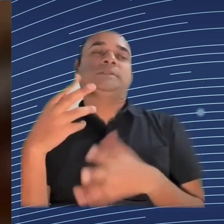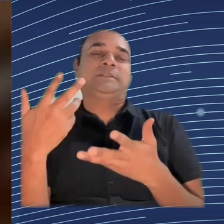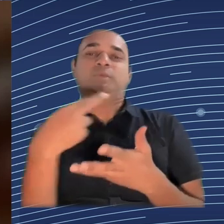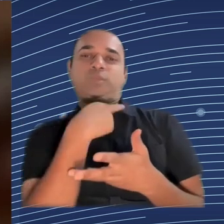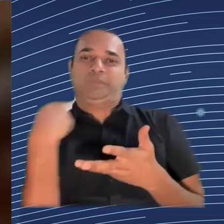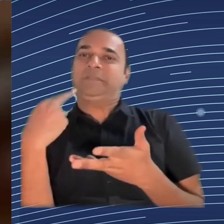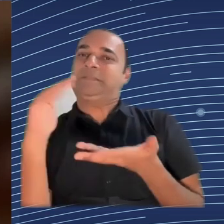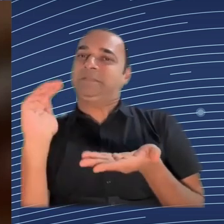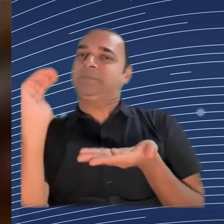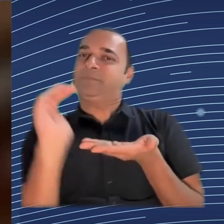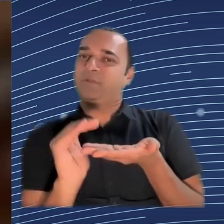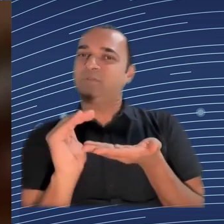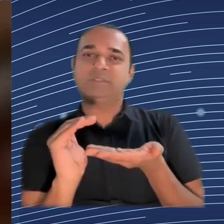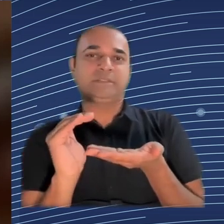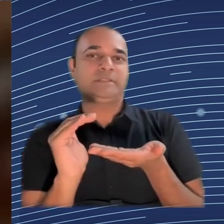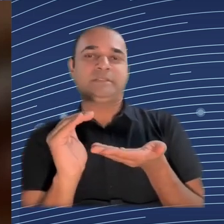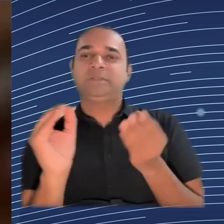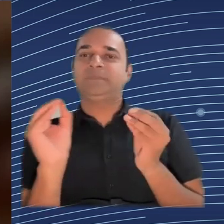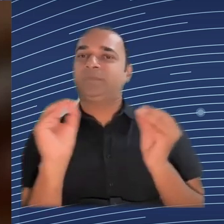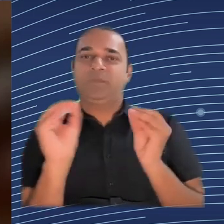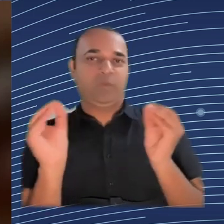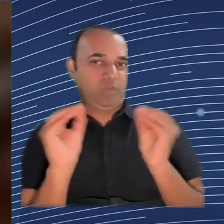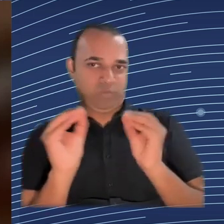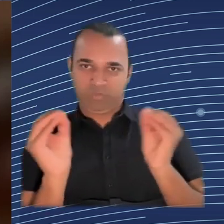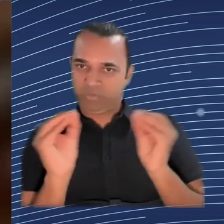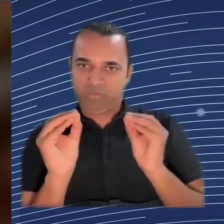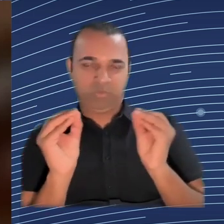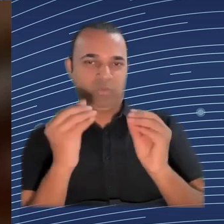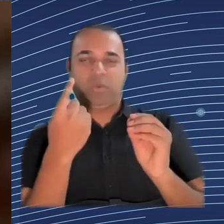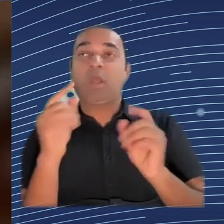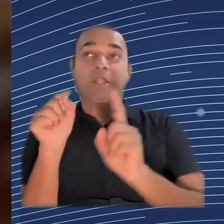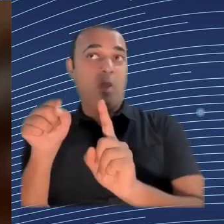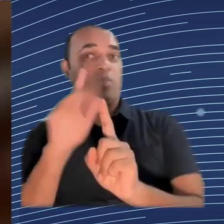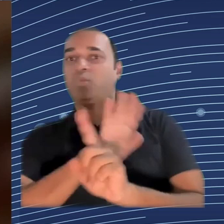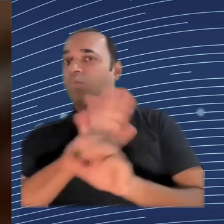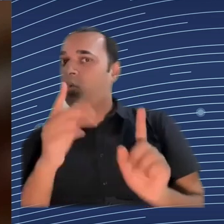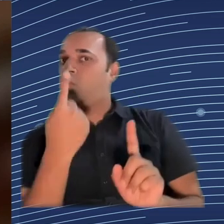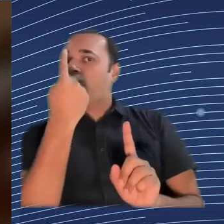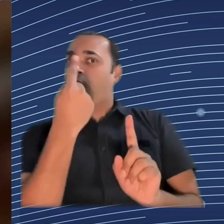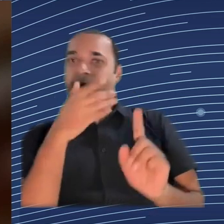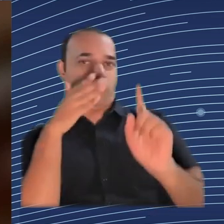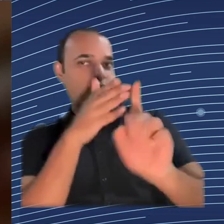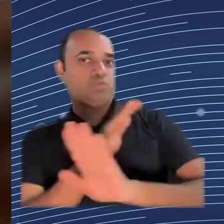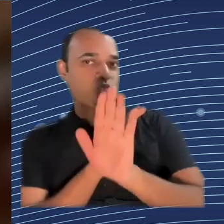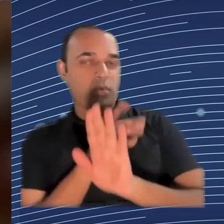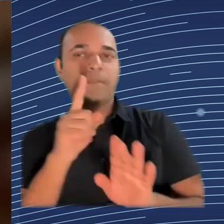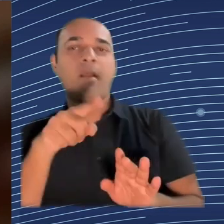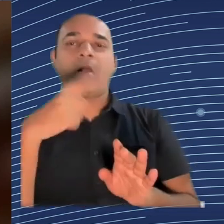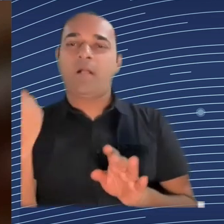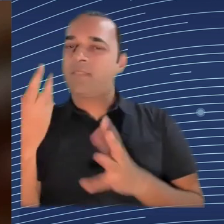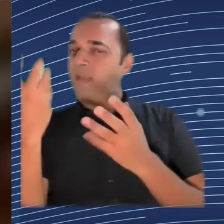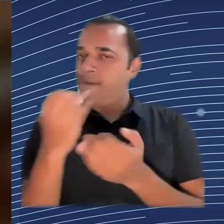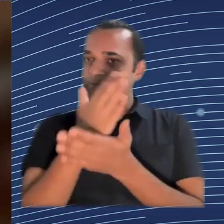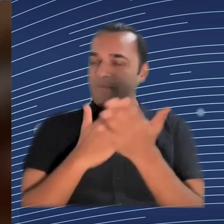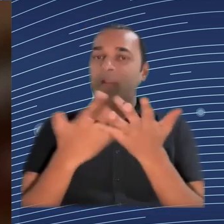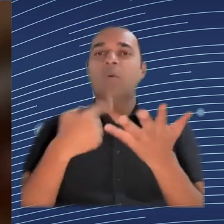regard, and we lack possibilities of consultation of external experts as well. Because I do think that we need